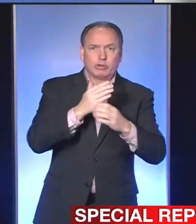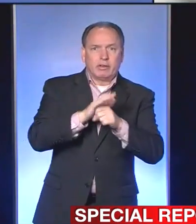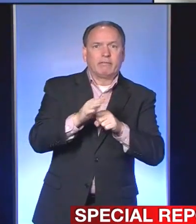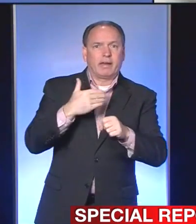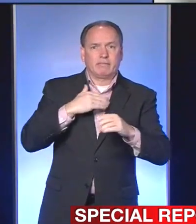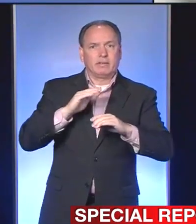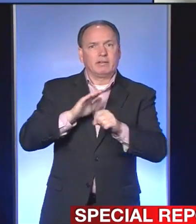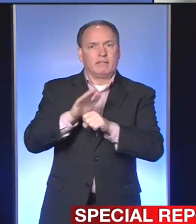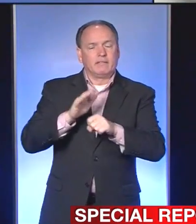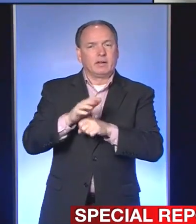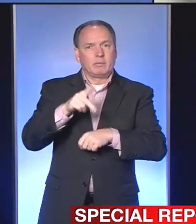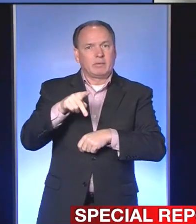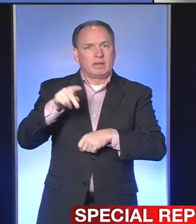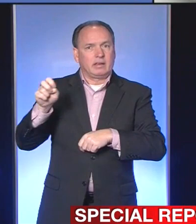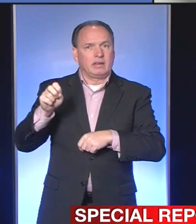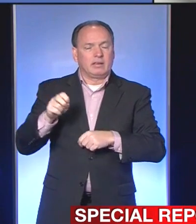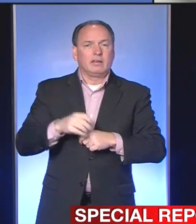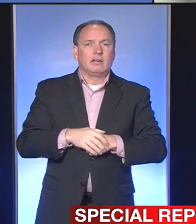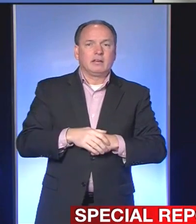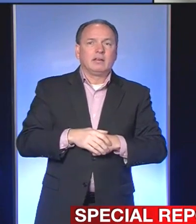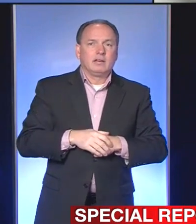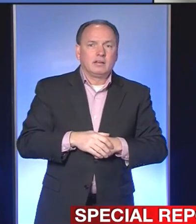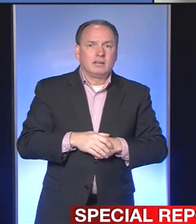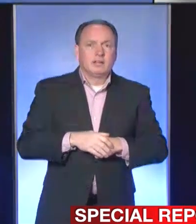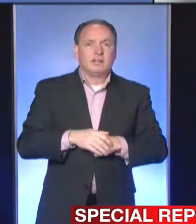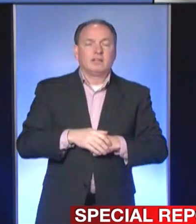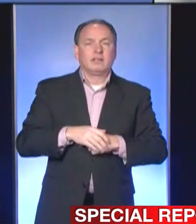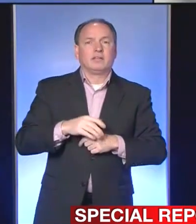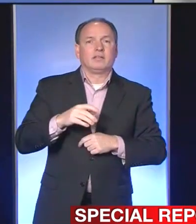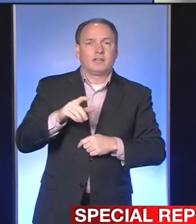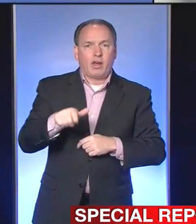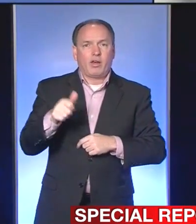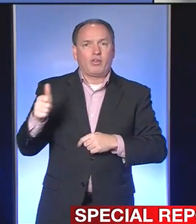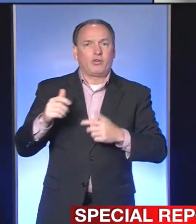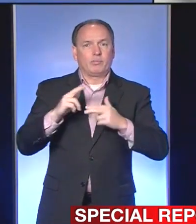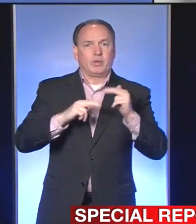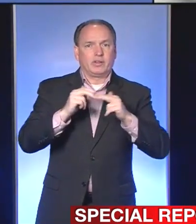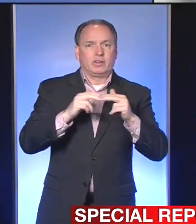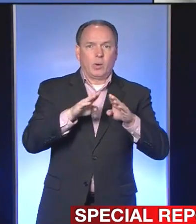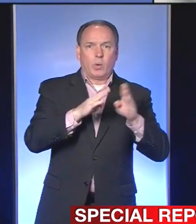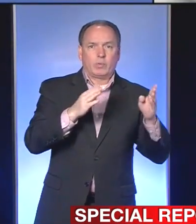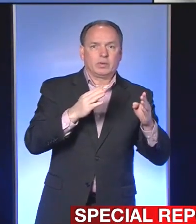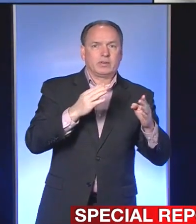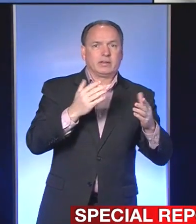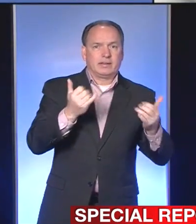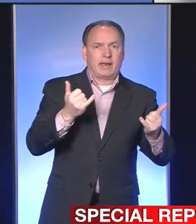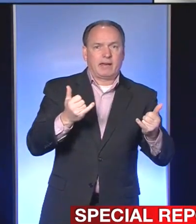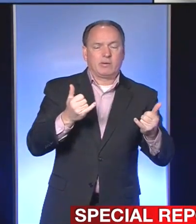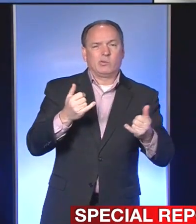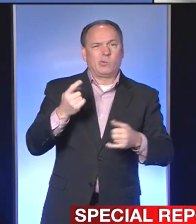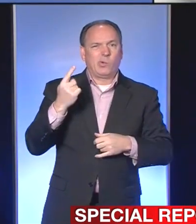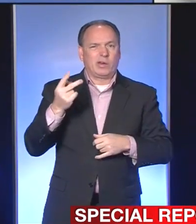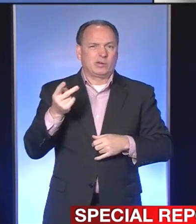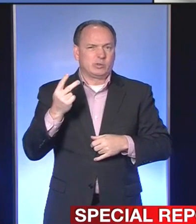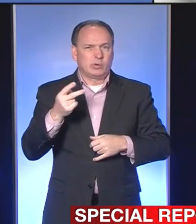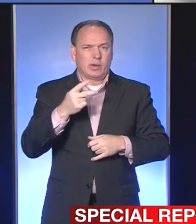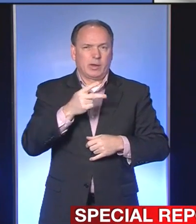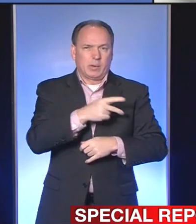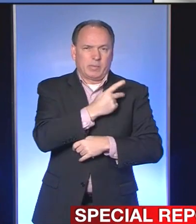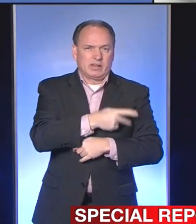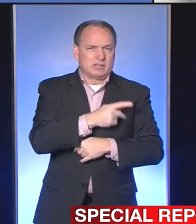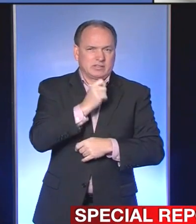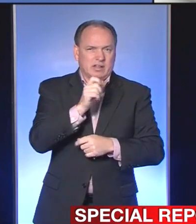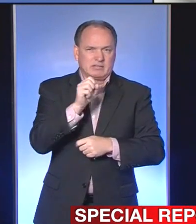The LNR, the new facility we opened, is open. It has received a patient or two. We don't talk numbers,